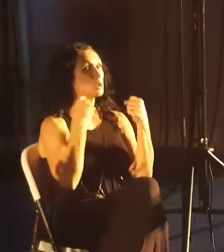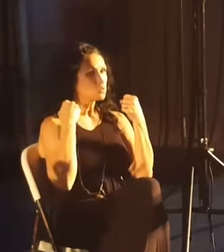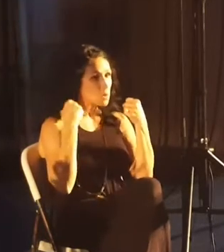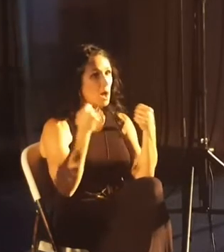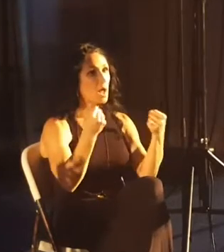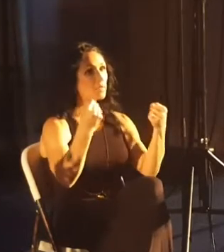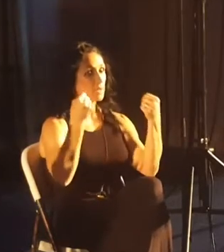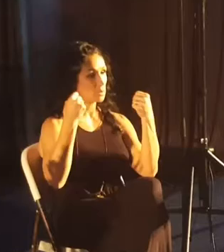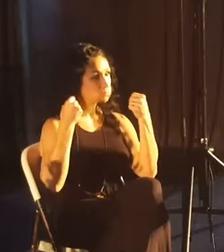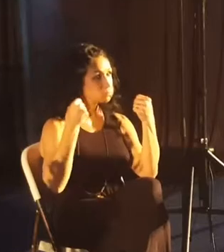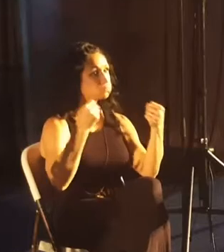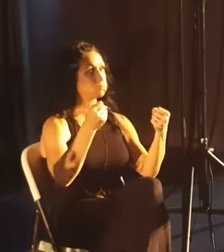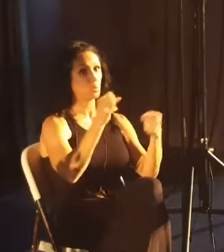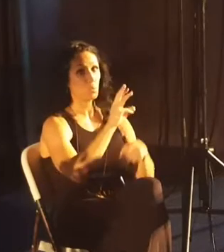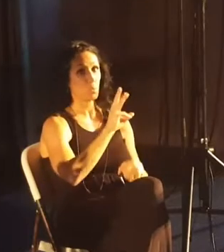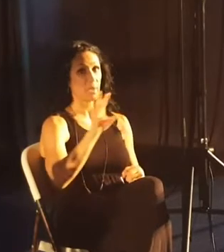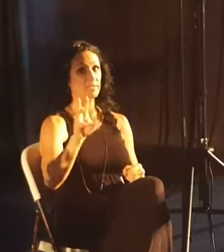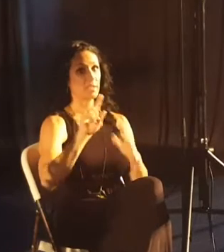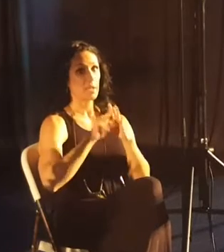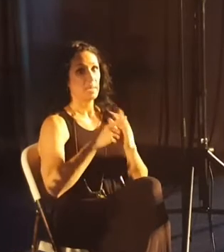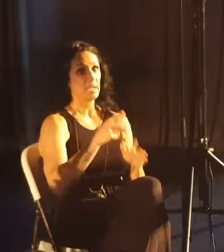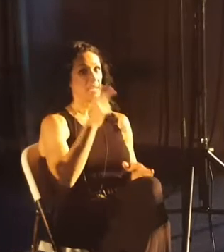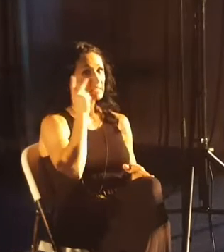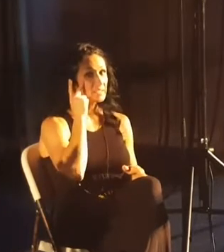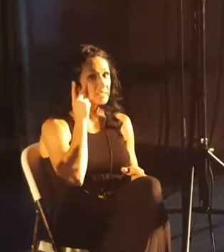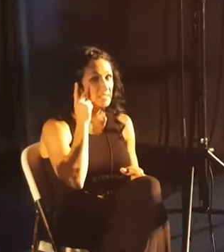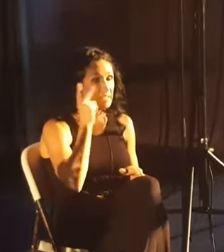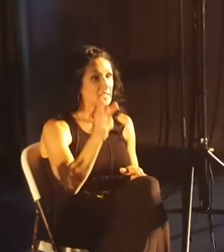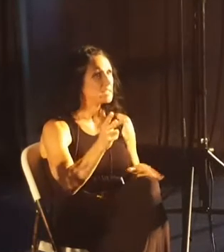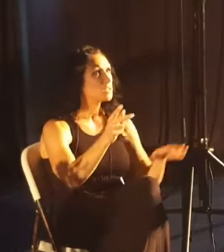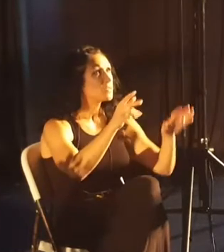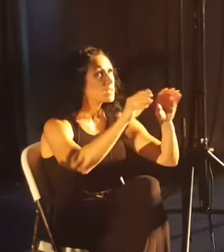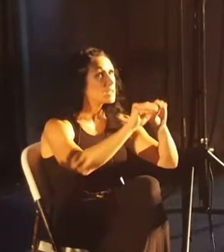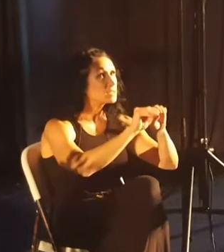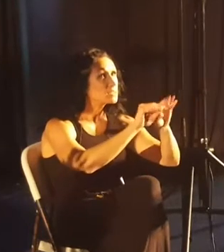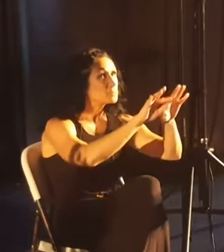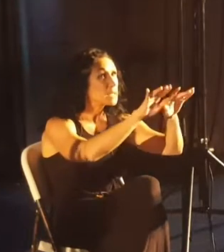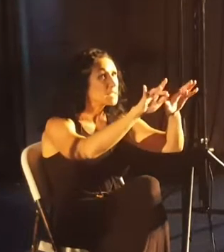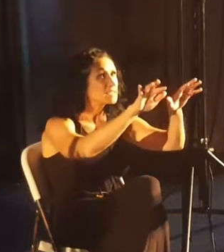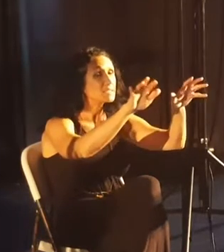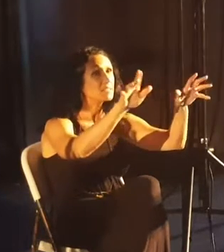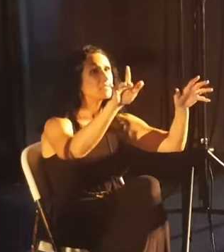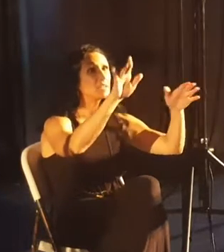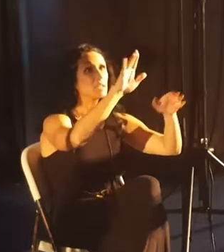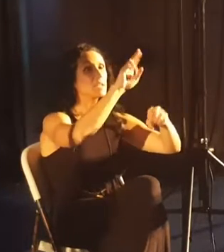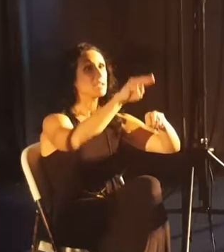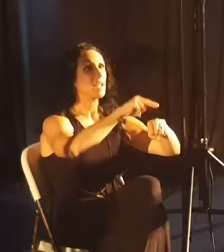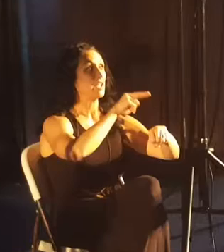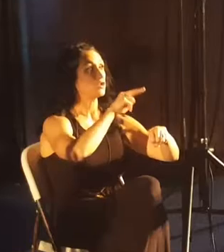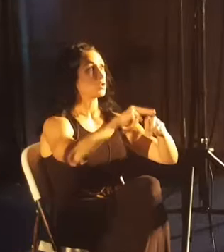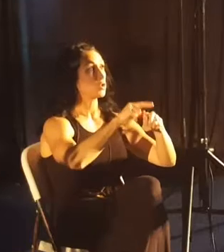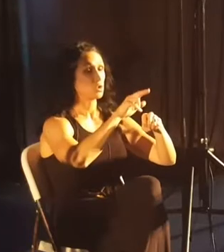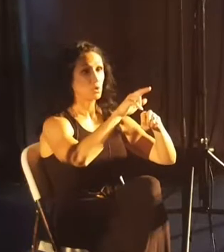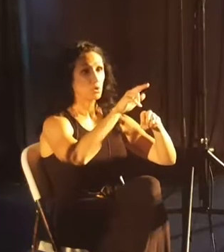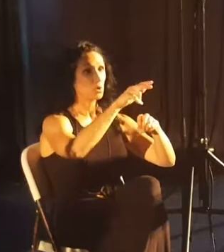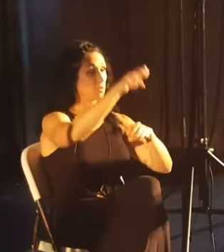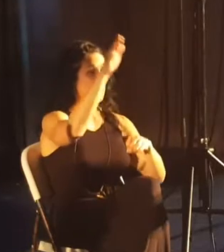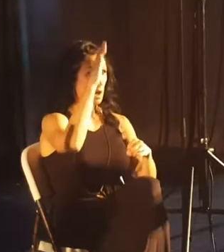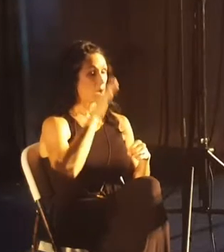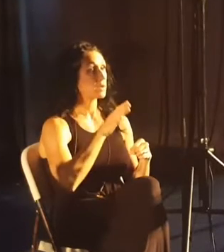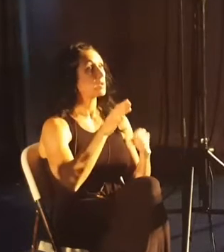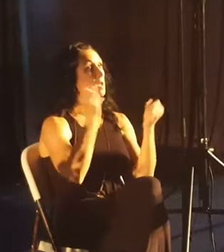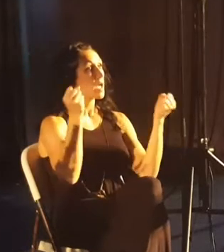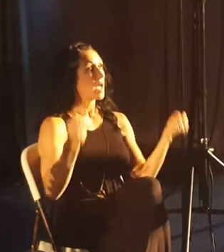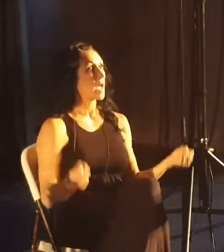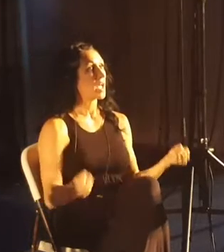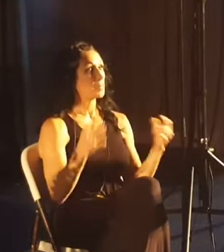throughout the West, I began to see just the expansive nature of the creation, and I was amazed at how many